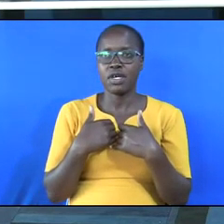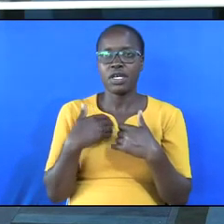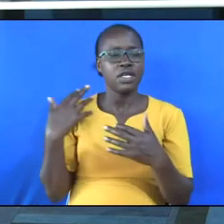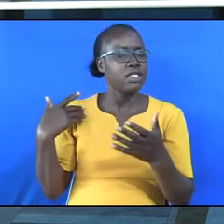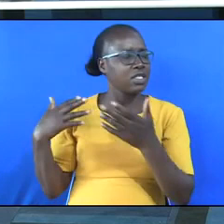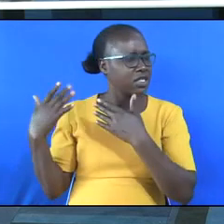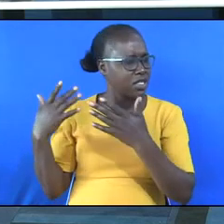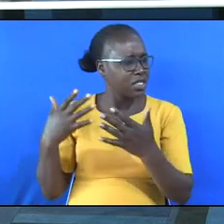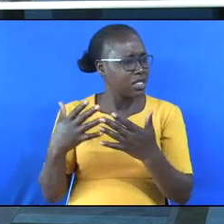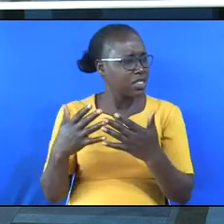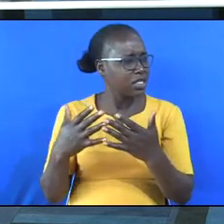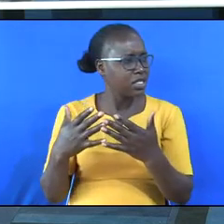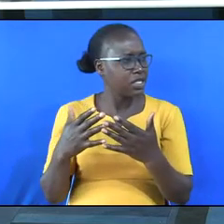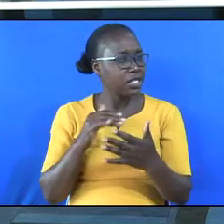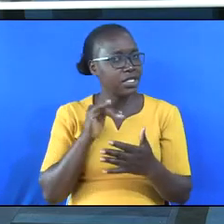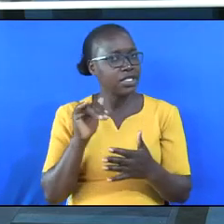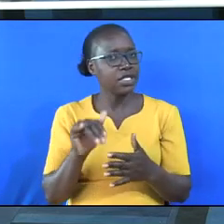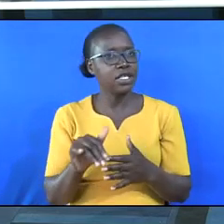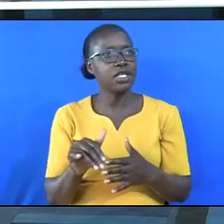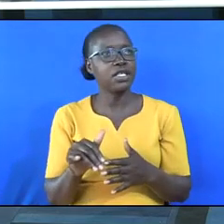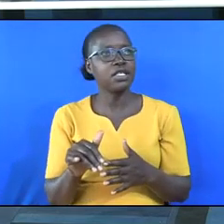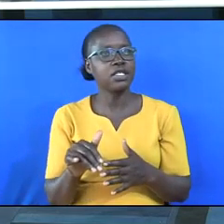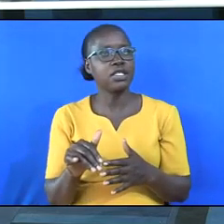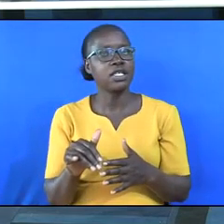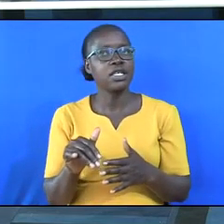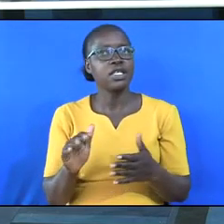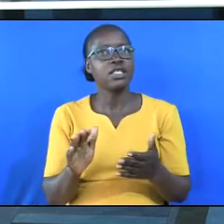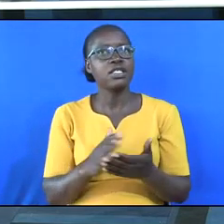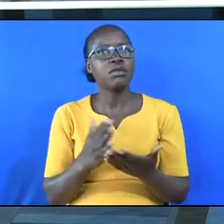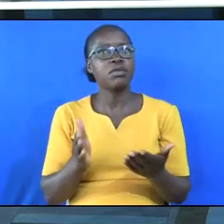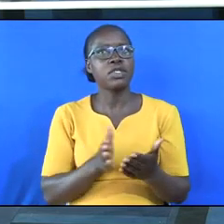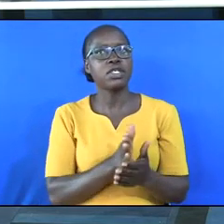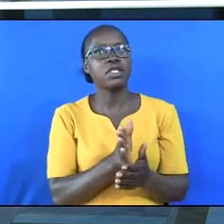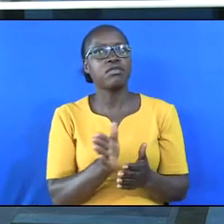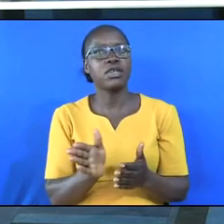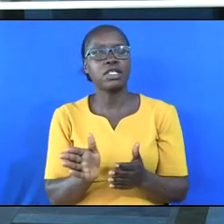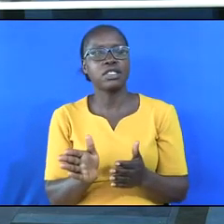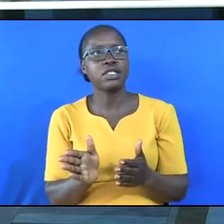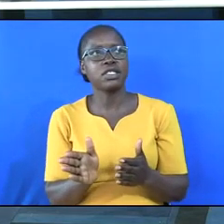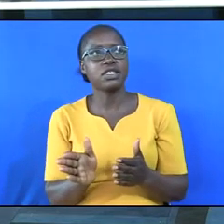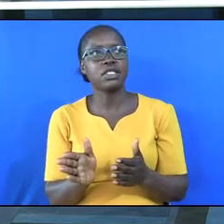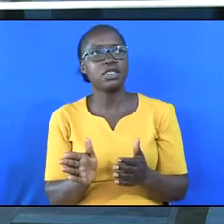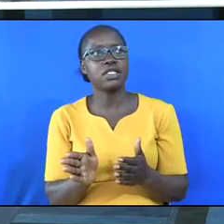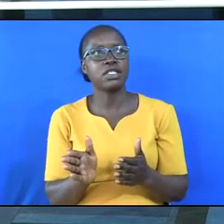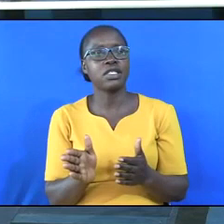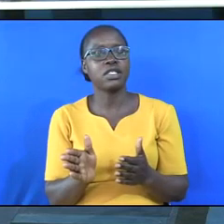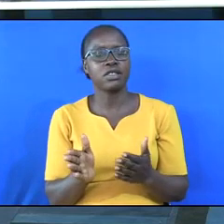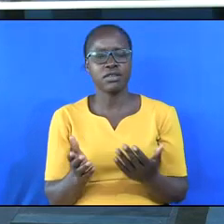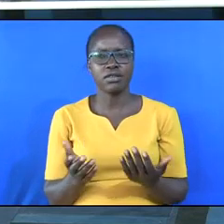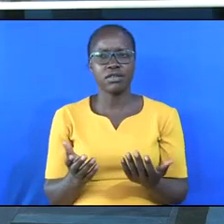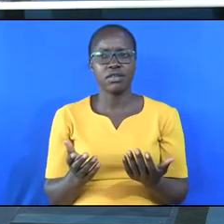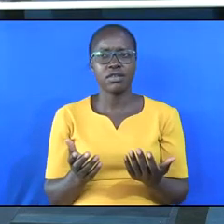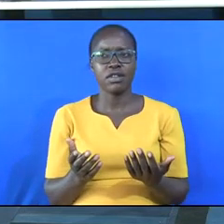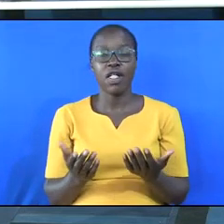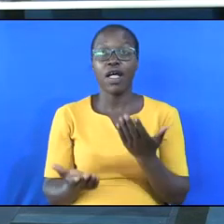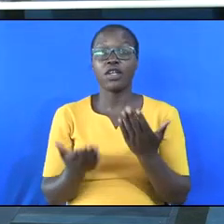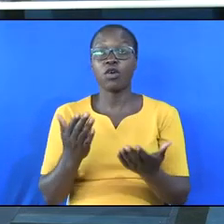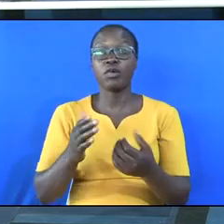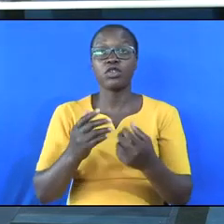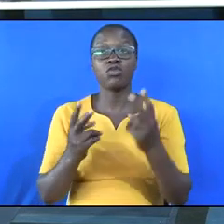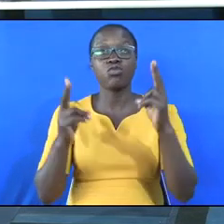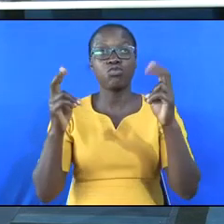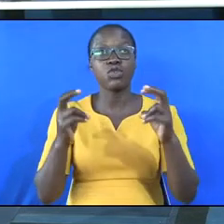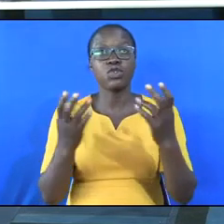attributed to perverted dietary habits, compels me to issue